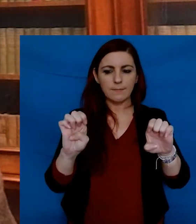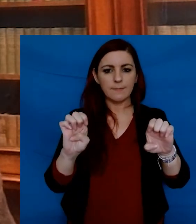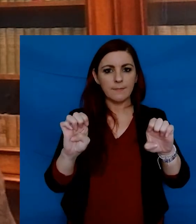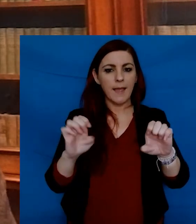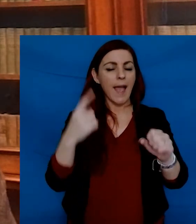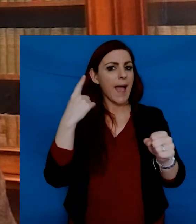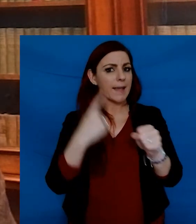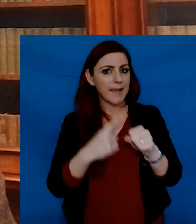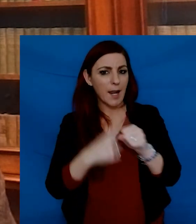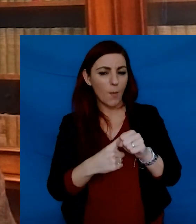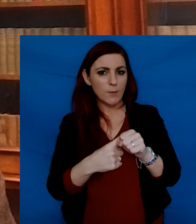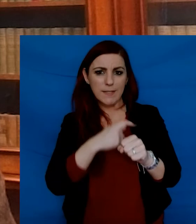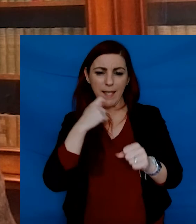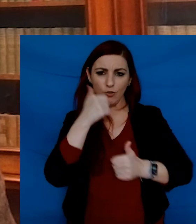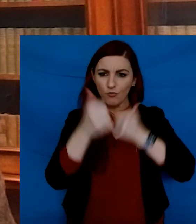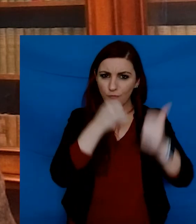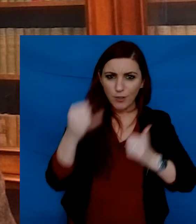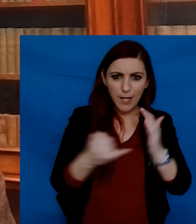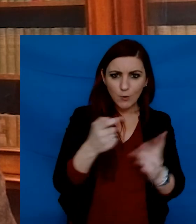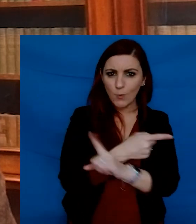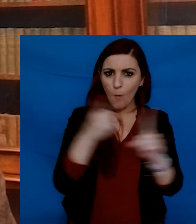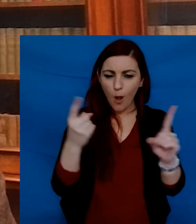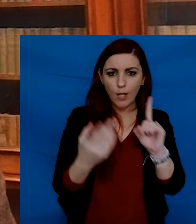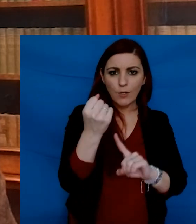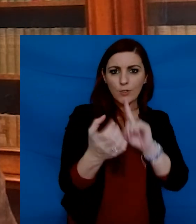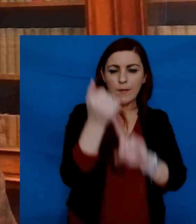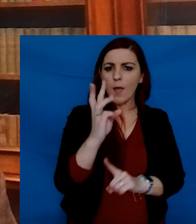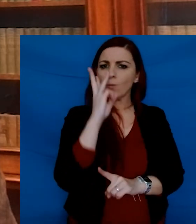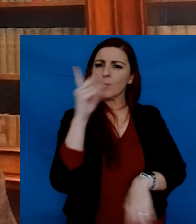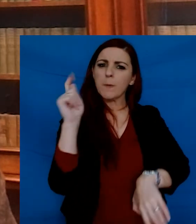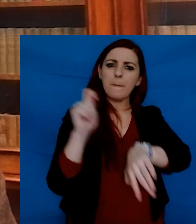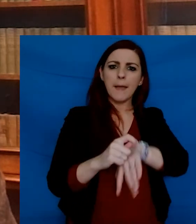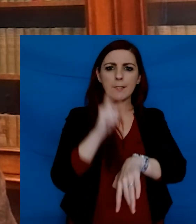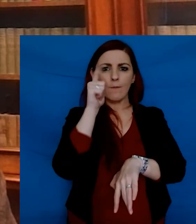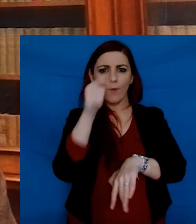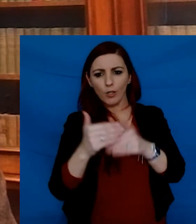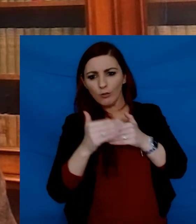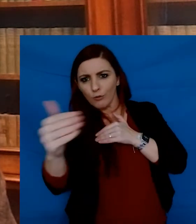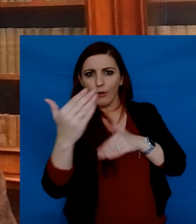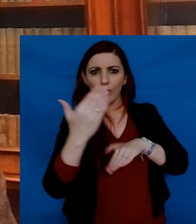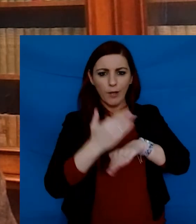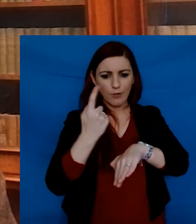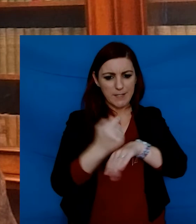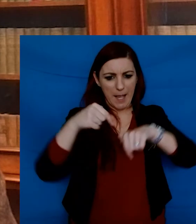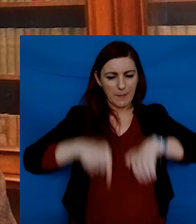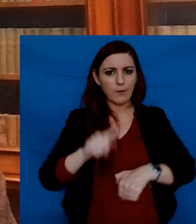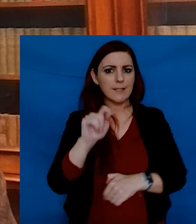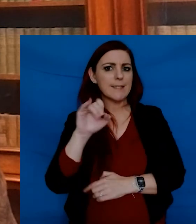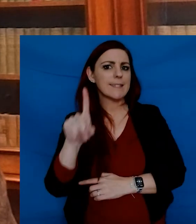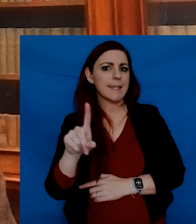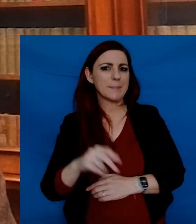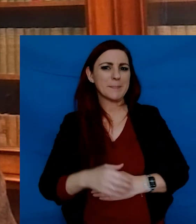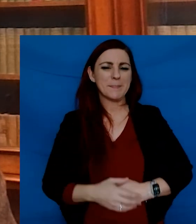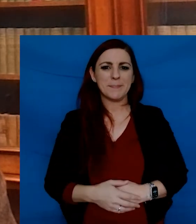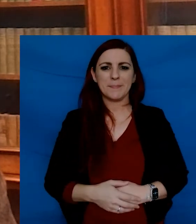entrance exhibitioners and this year's ceremony. I'd like to warmly congratulate you again on all your achievements and